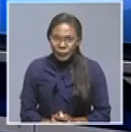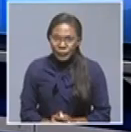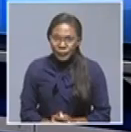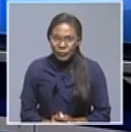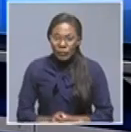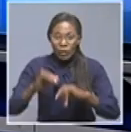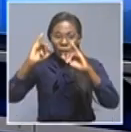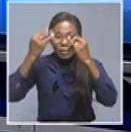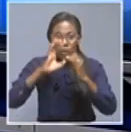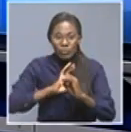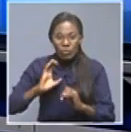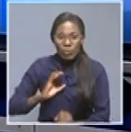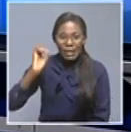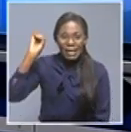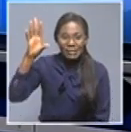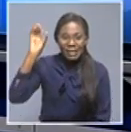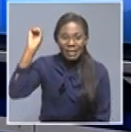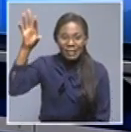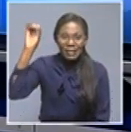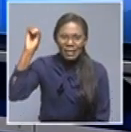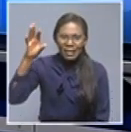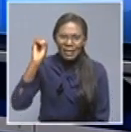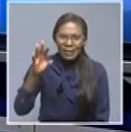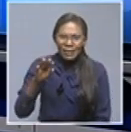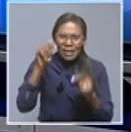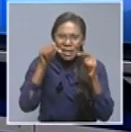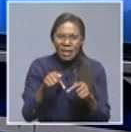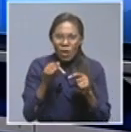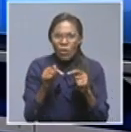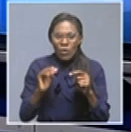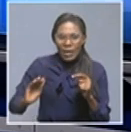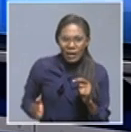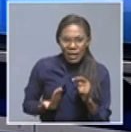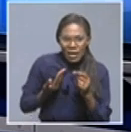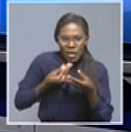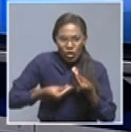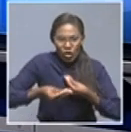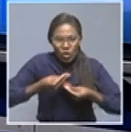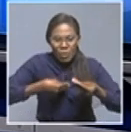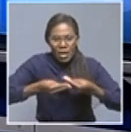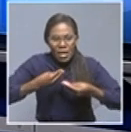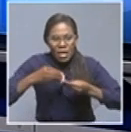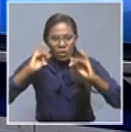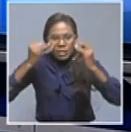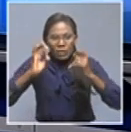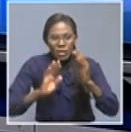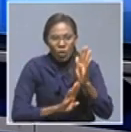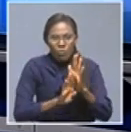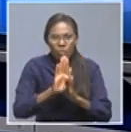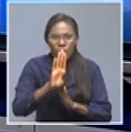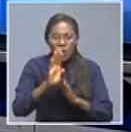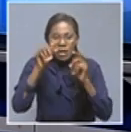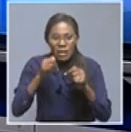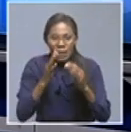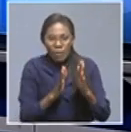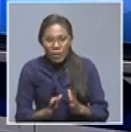Shakati Town Council in a bid to revive the town's economy will be hosting the 12th edition of the Totem Expo